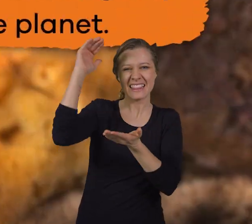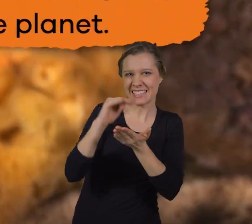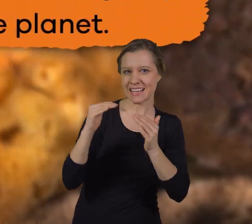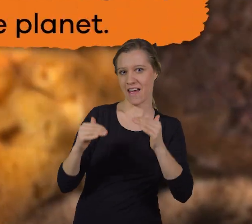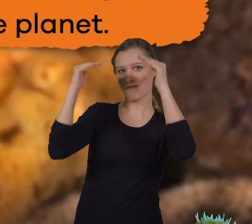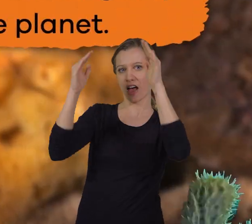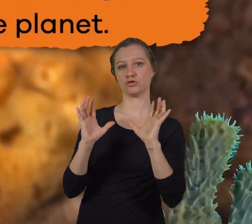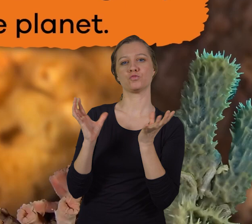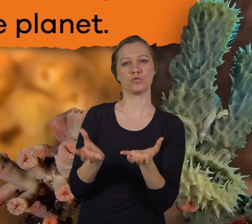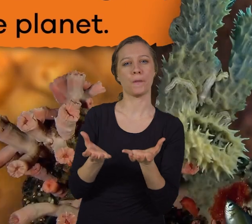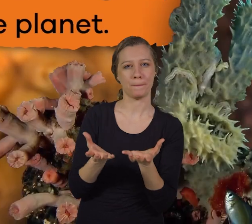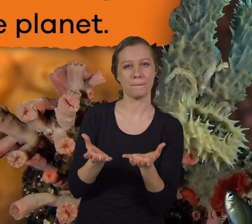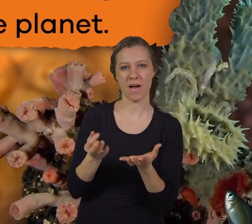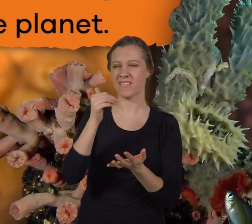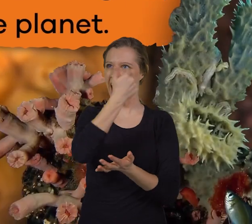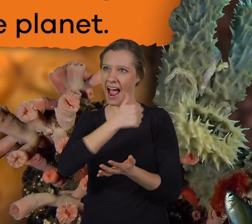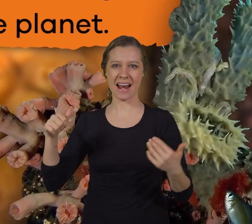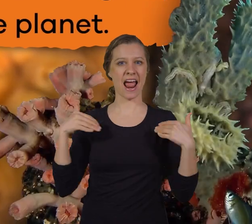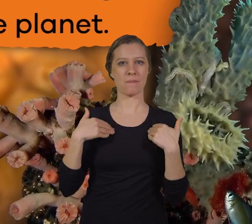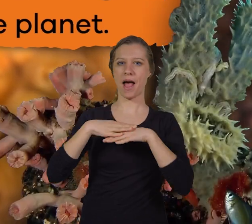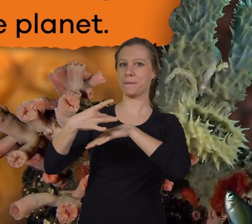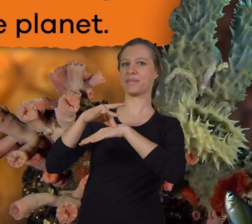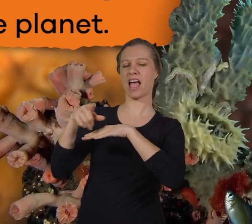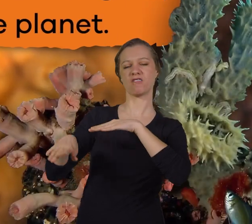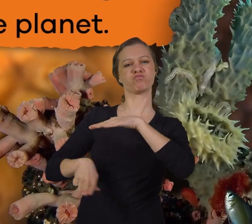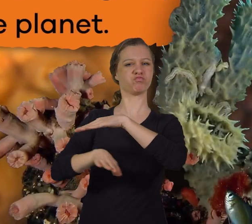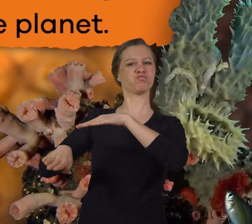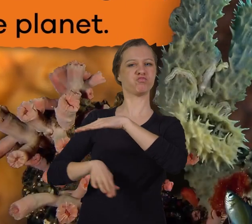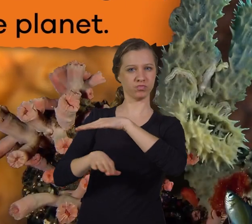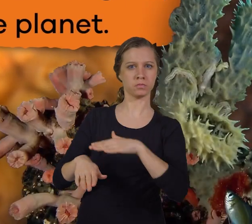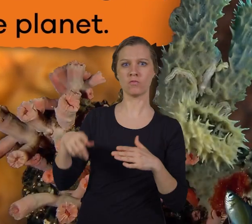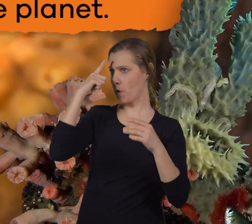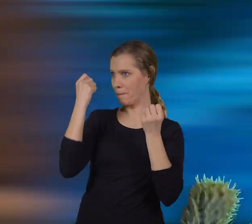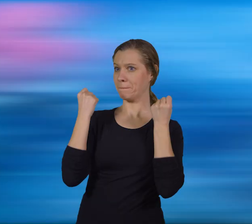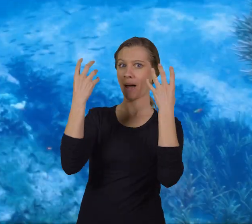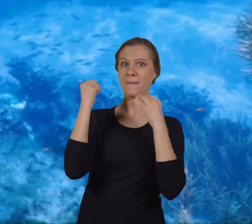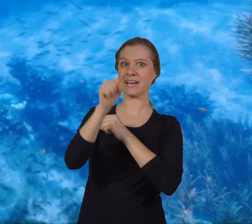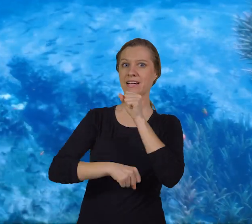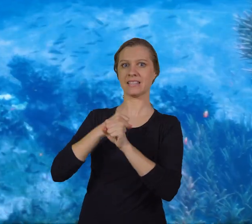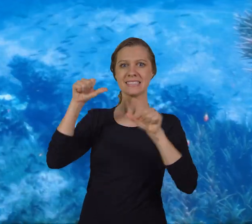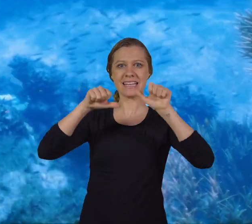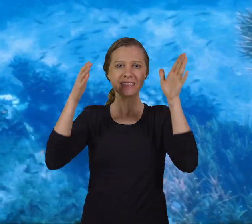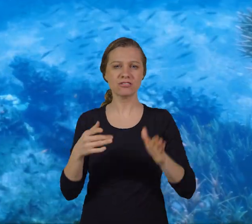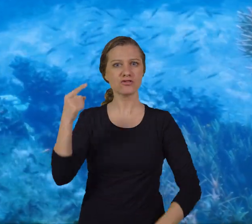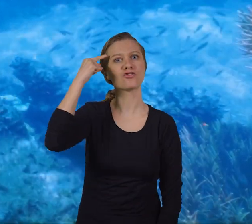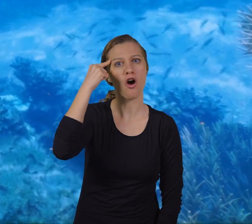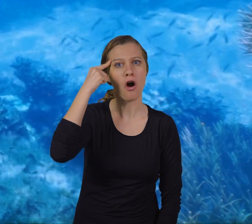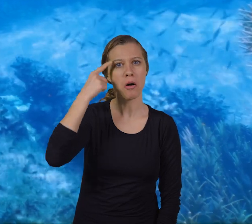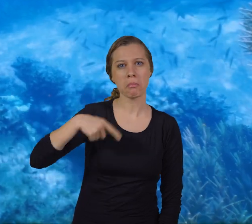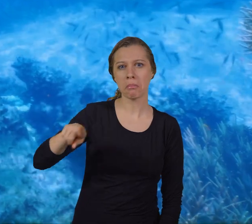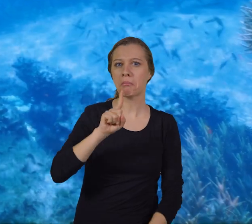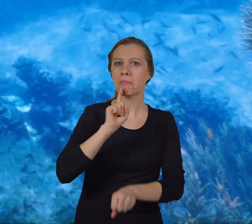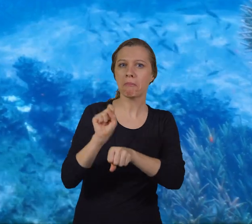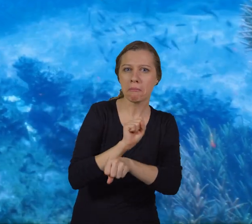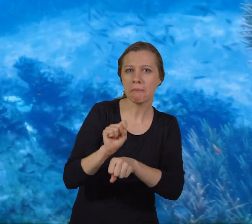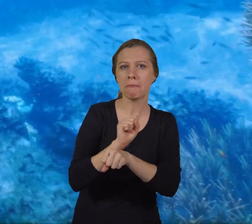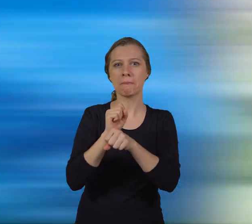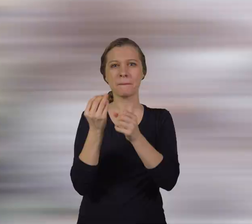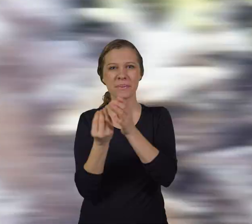Periphera are the least advanced group of any animal on the planet. In fact, for many years,